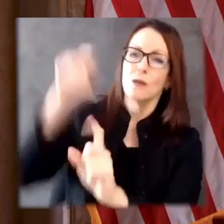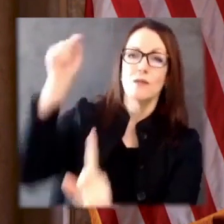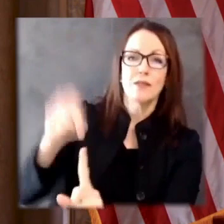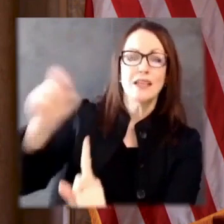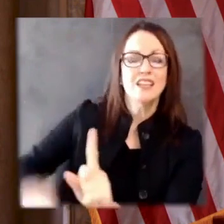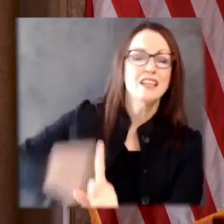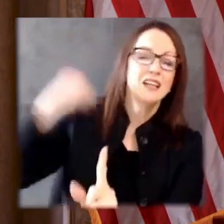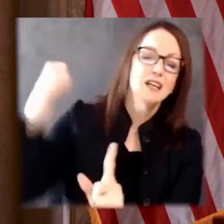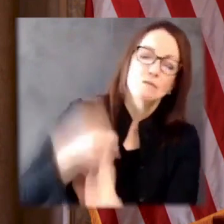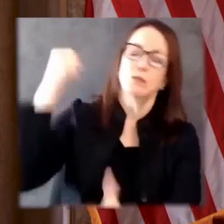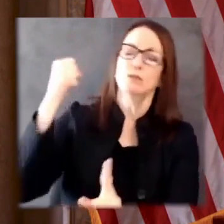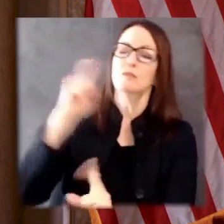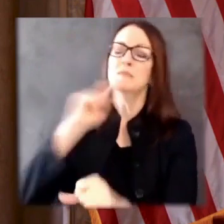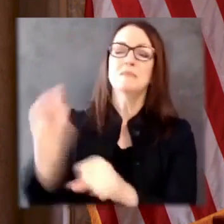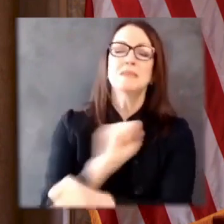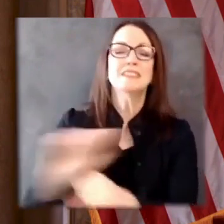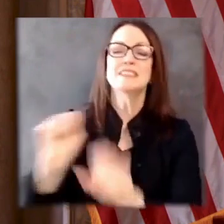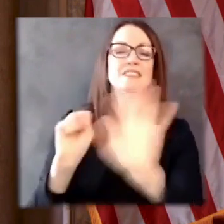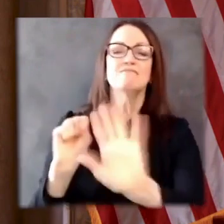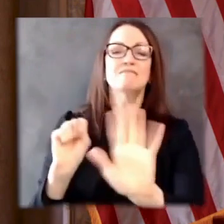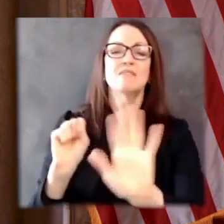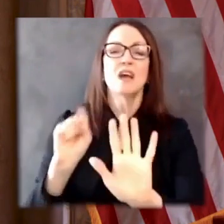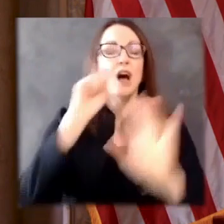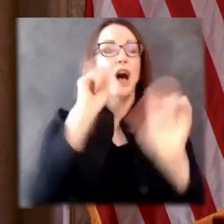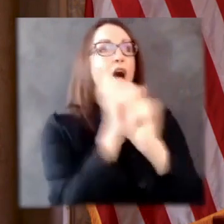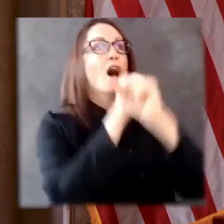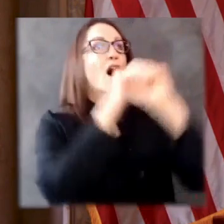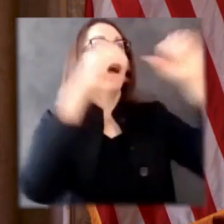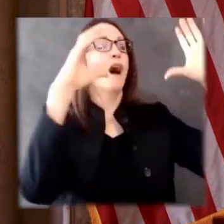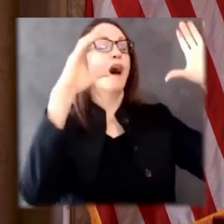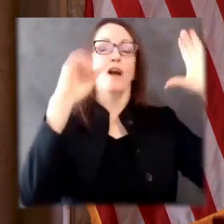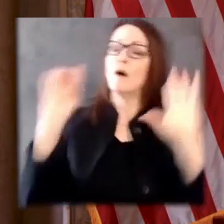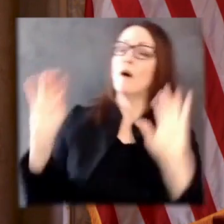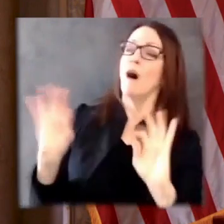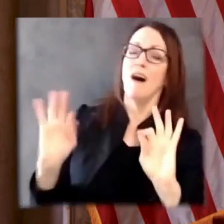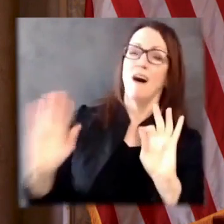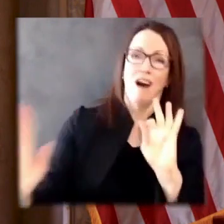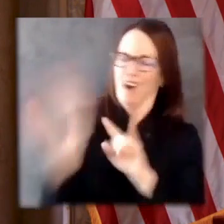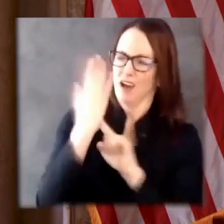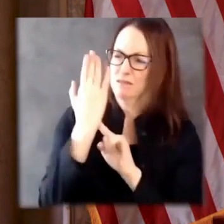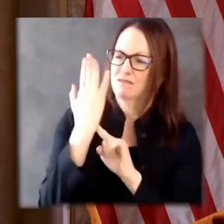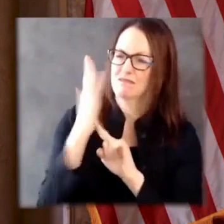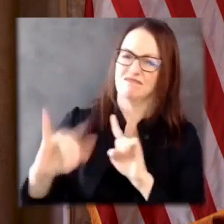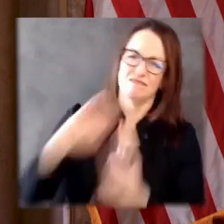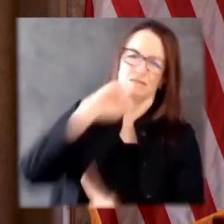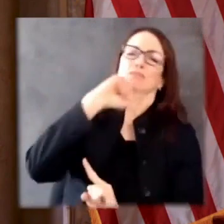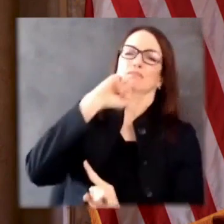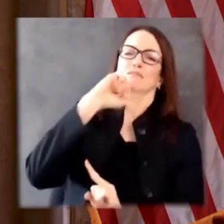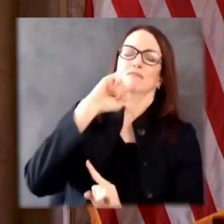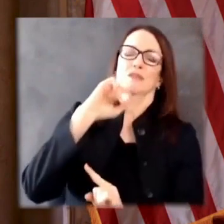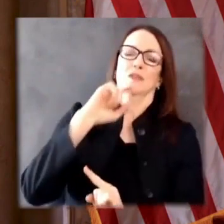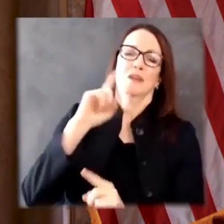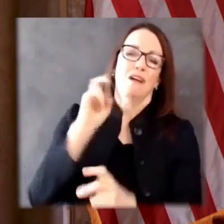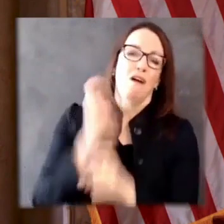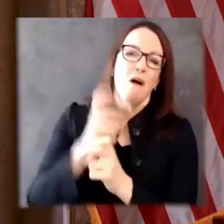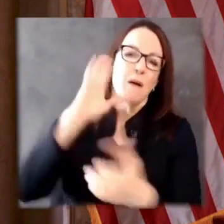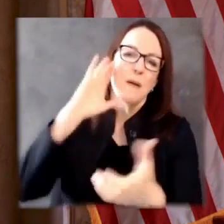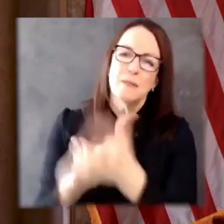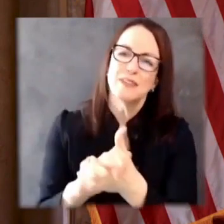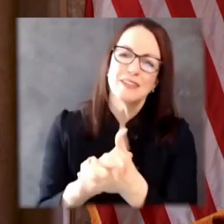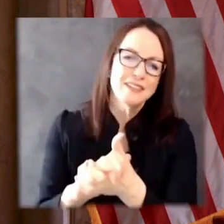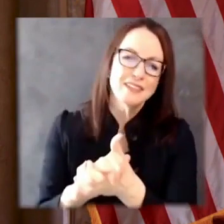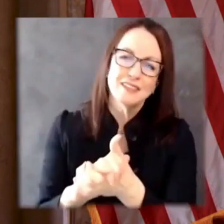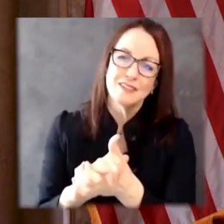crisis in a century, we wouldn't have believed them. I said then that the year would